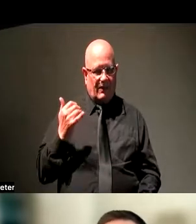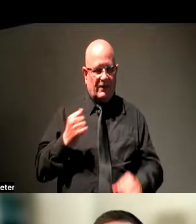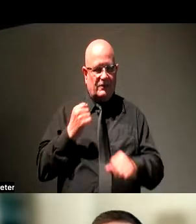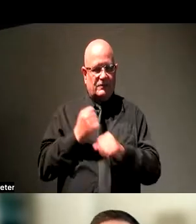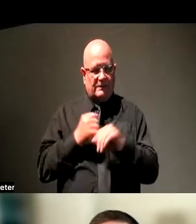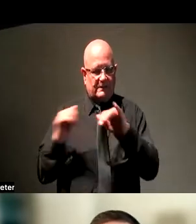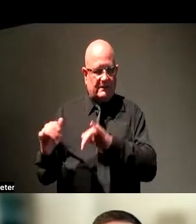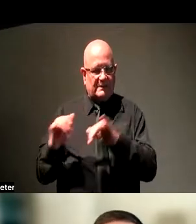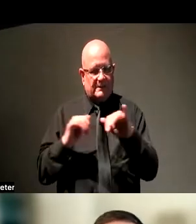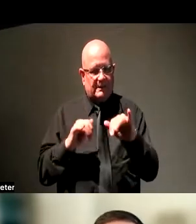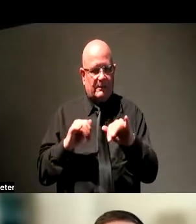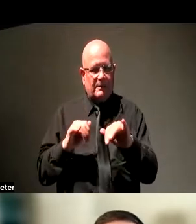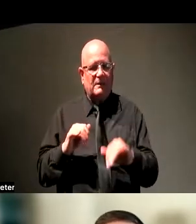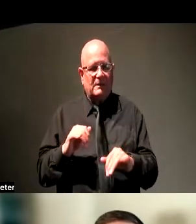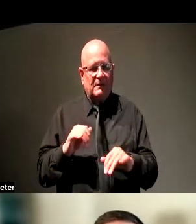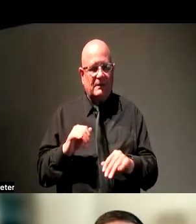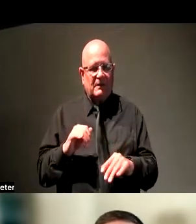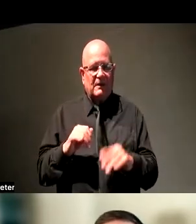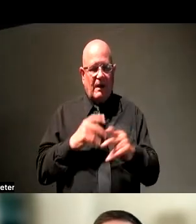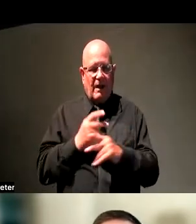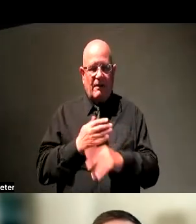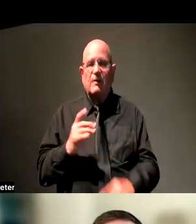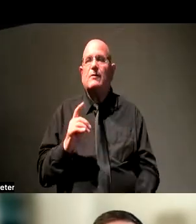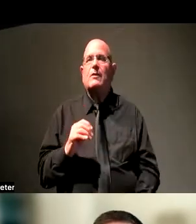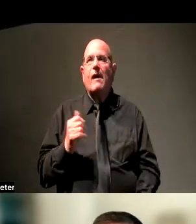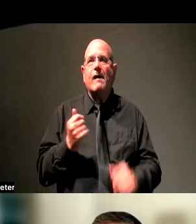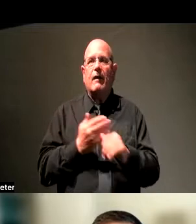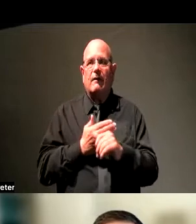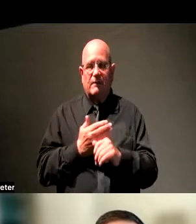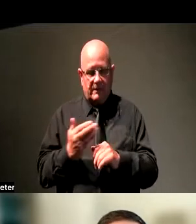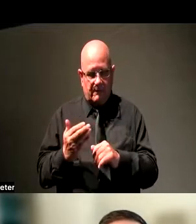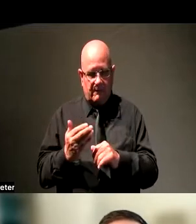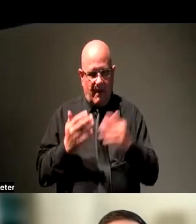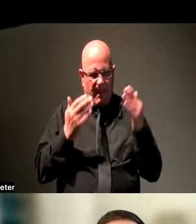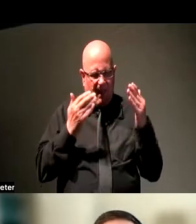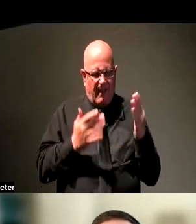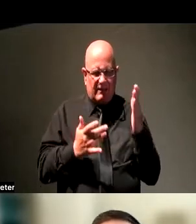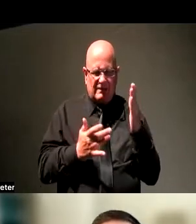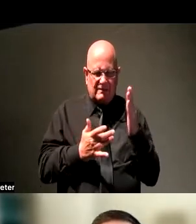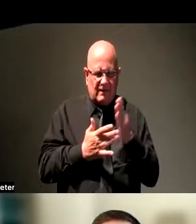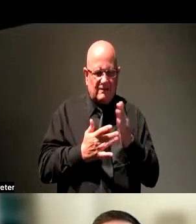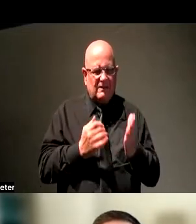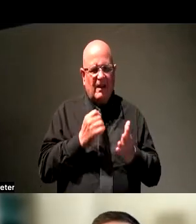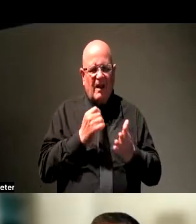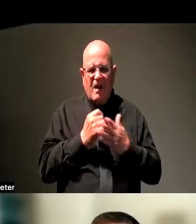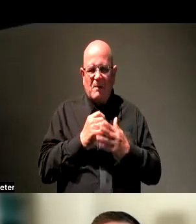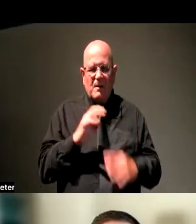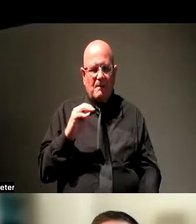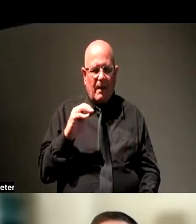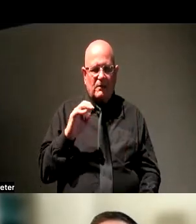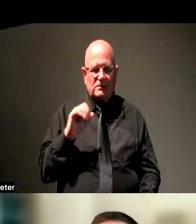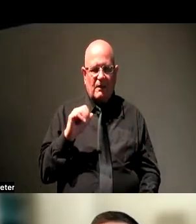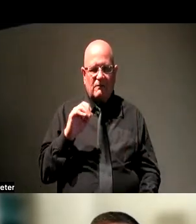to the range of topics that we cover at WebAIM. We do everything from really techie stuff to helping people with Microsoft Office to project